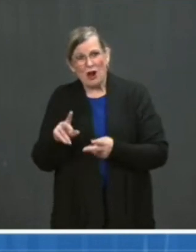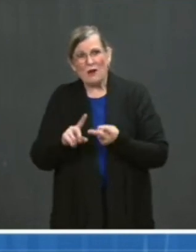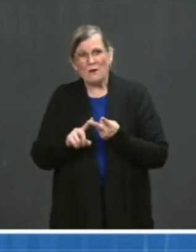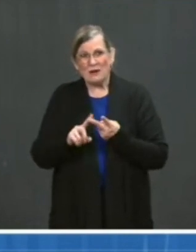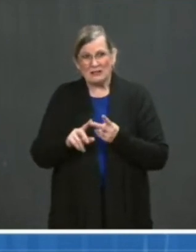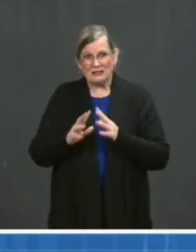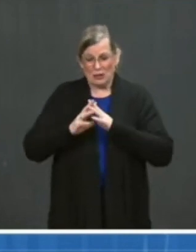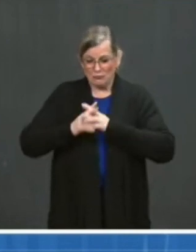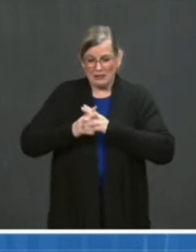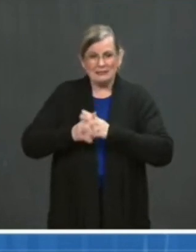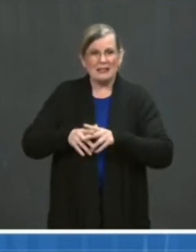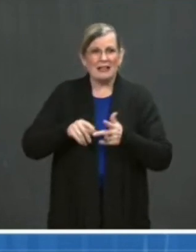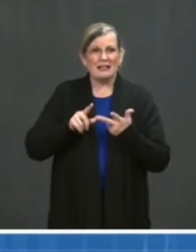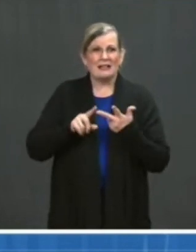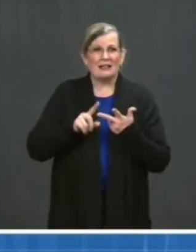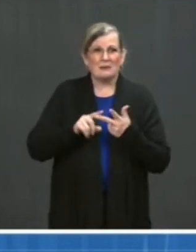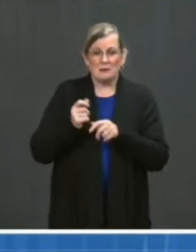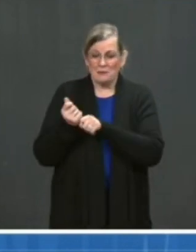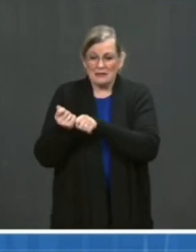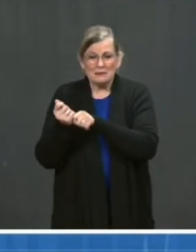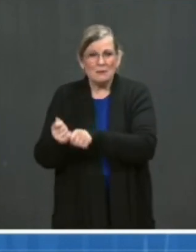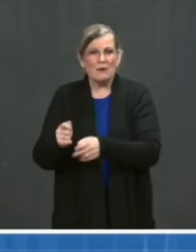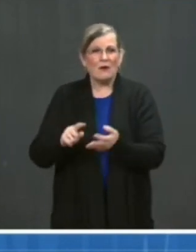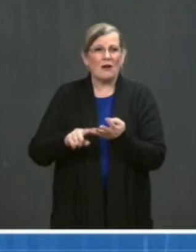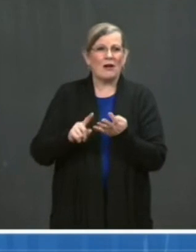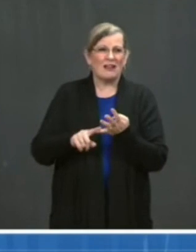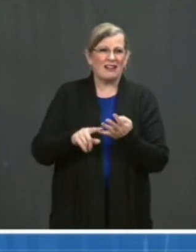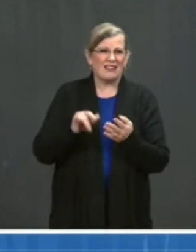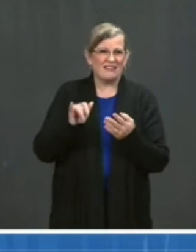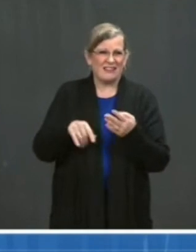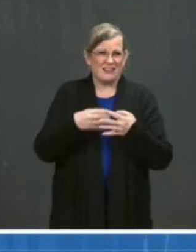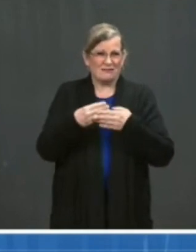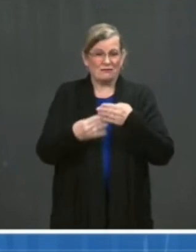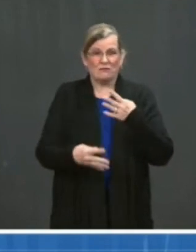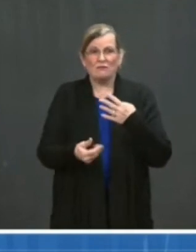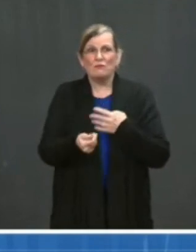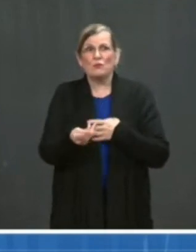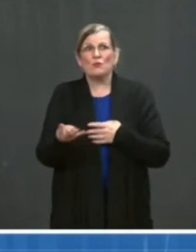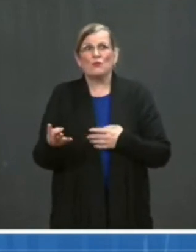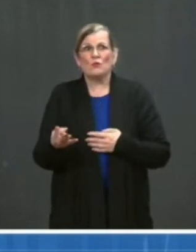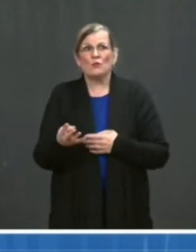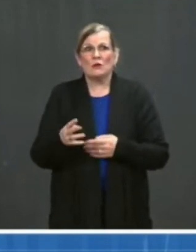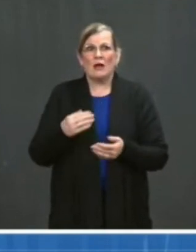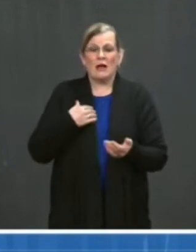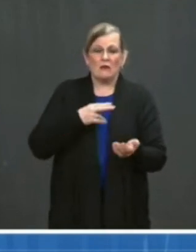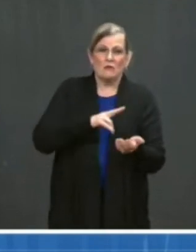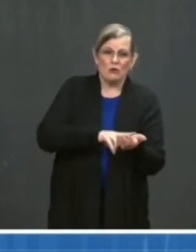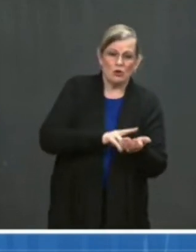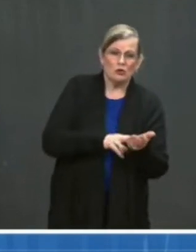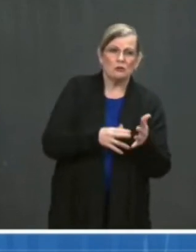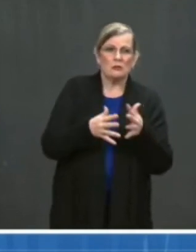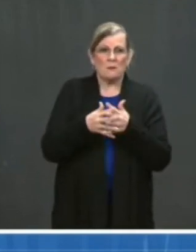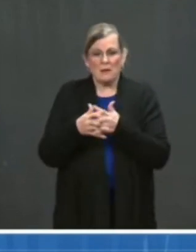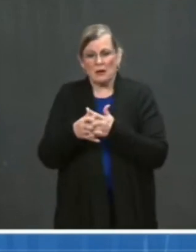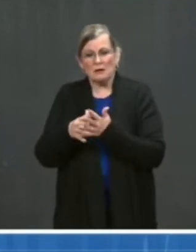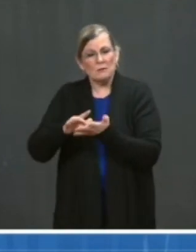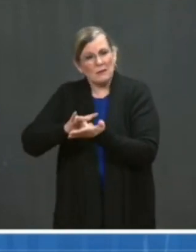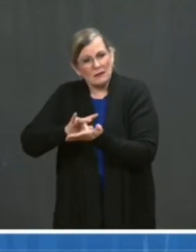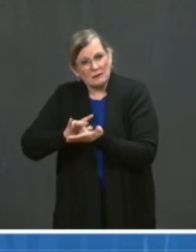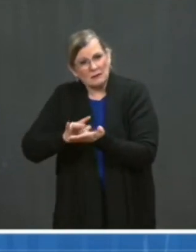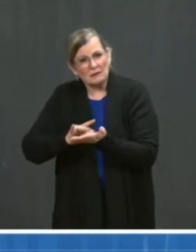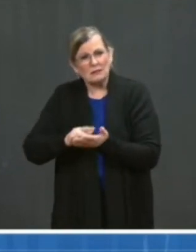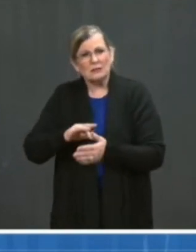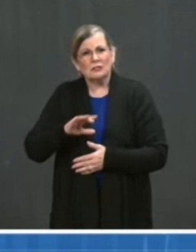Health professionals like the American Nurses Association and the American Medical Association, industry groups like the Chamber of Commerce,